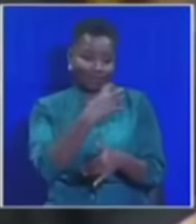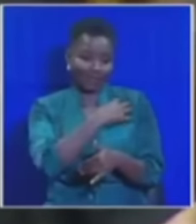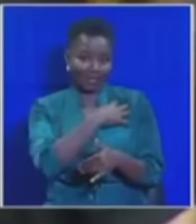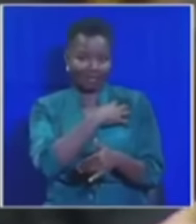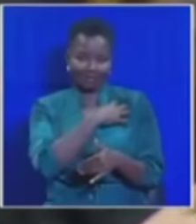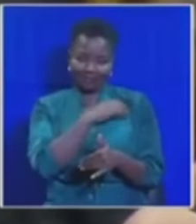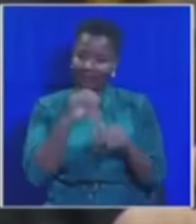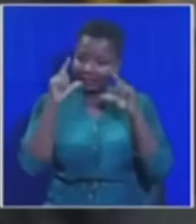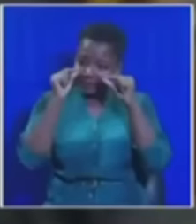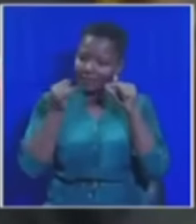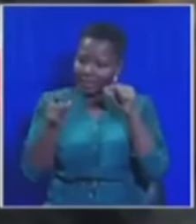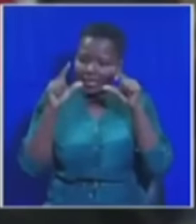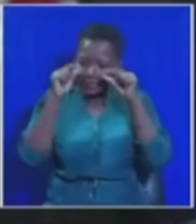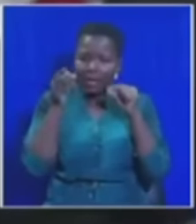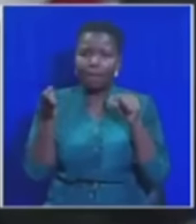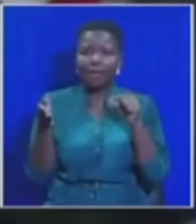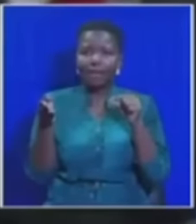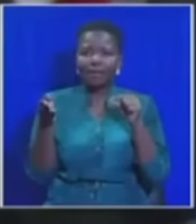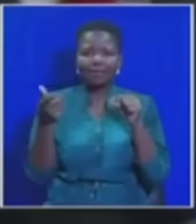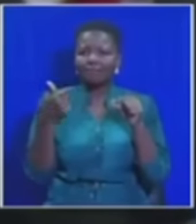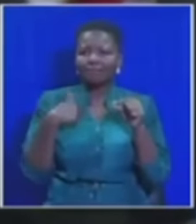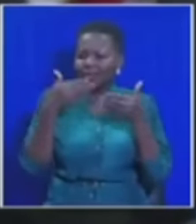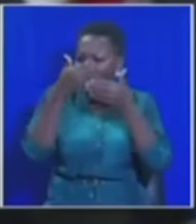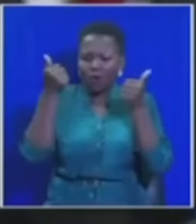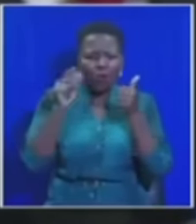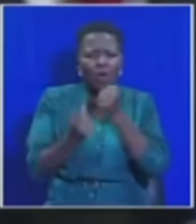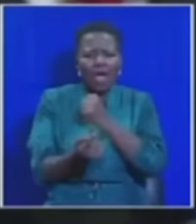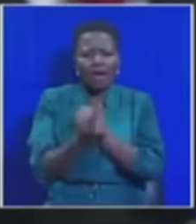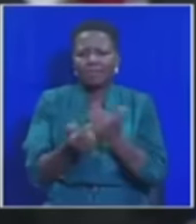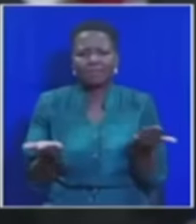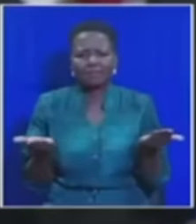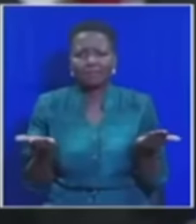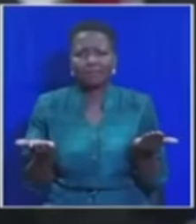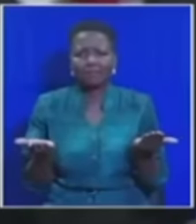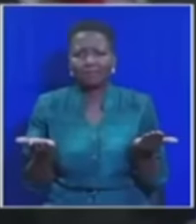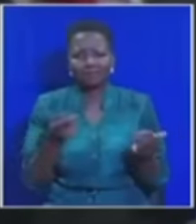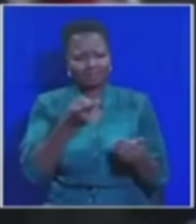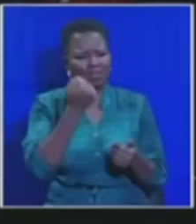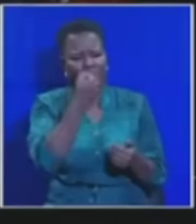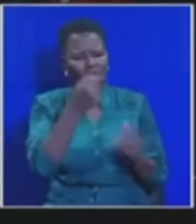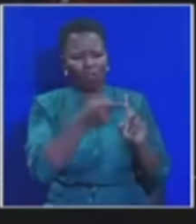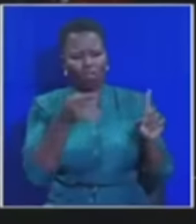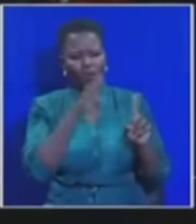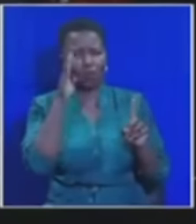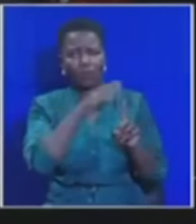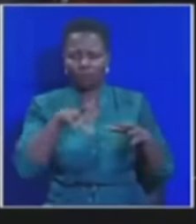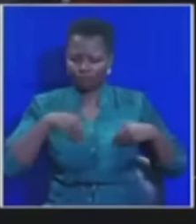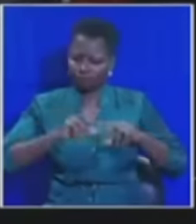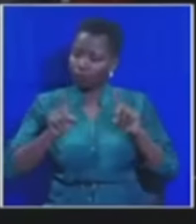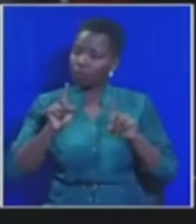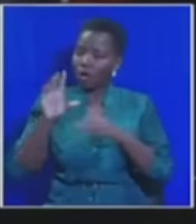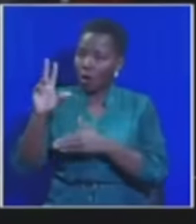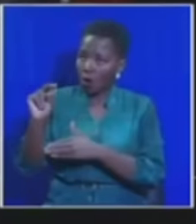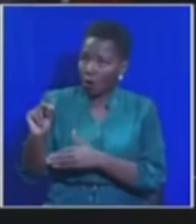still sleeping. Honourable Member. I don't know. What's happening? That's not a point of order. Take a seat, Honourable. No, no, no.